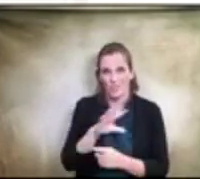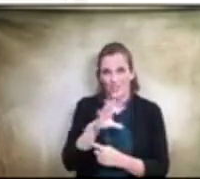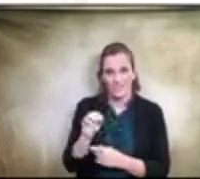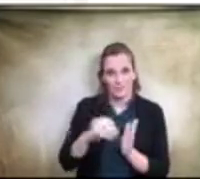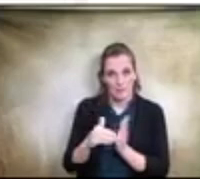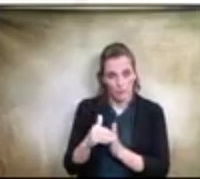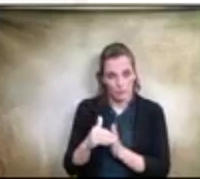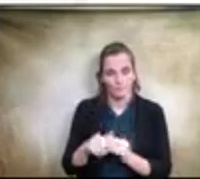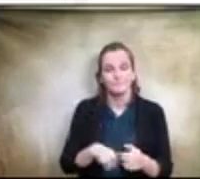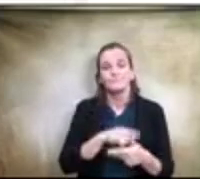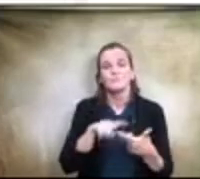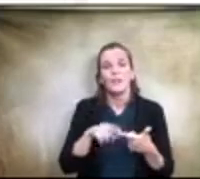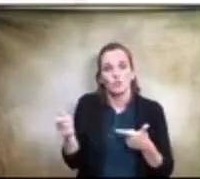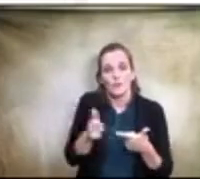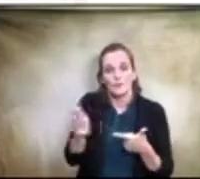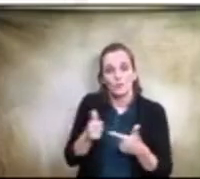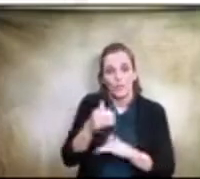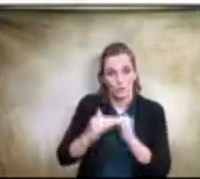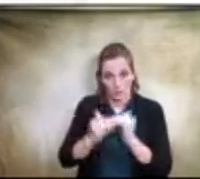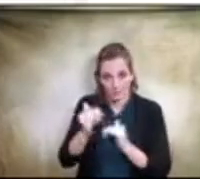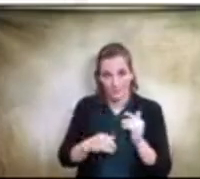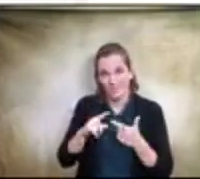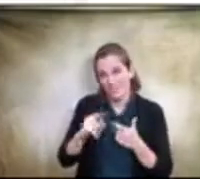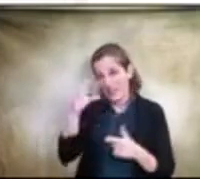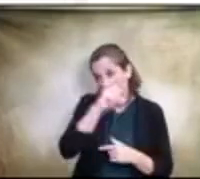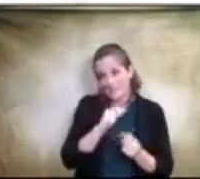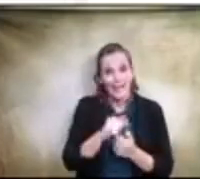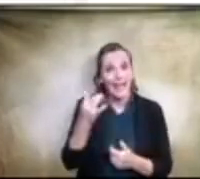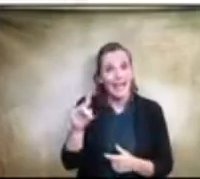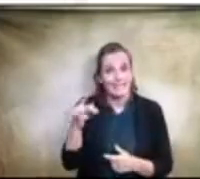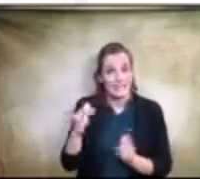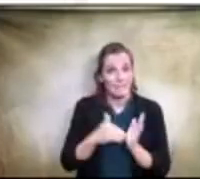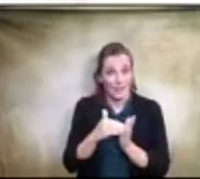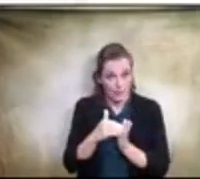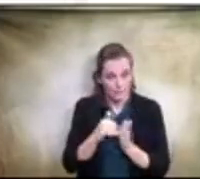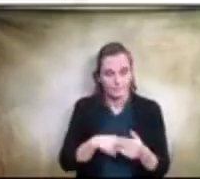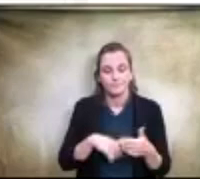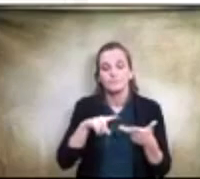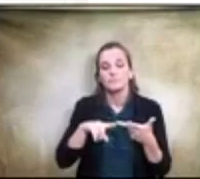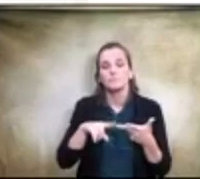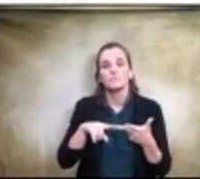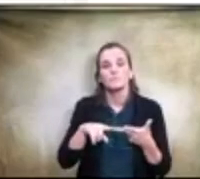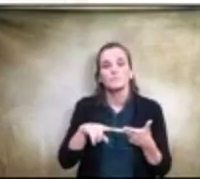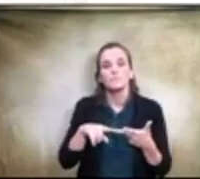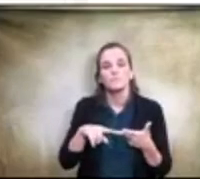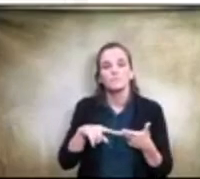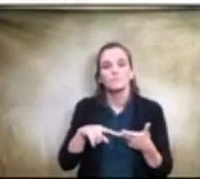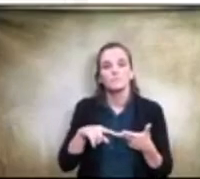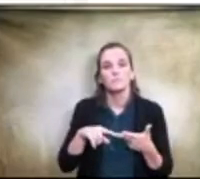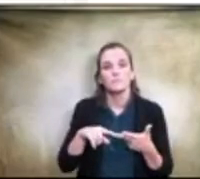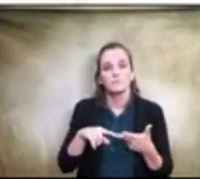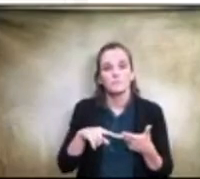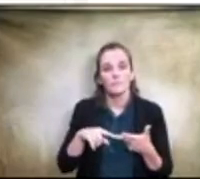complex, which is estimated at 18 million. Then we have the practice